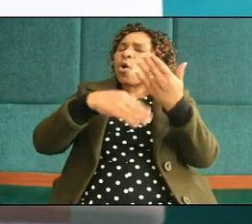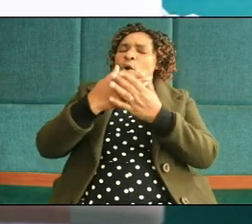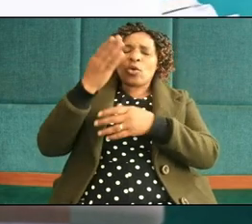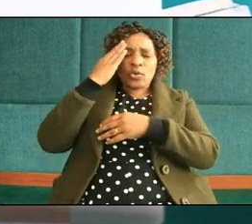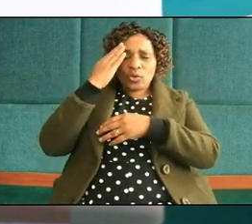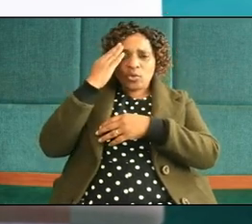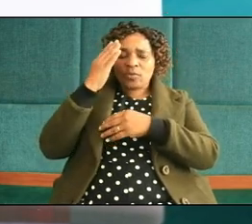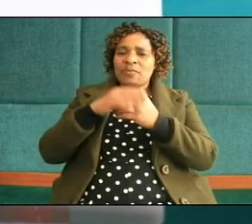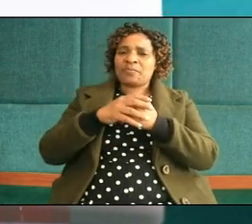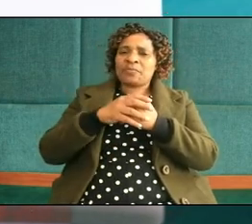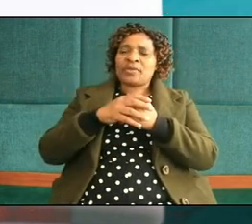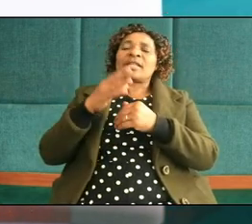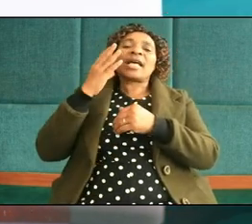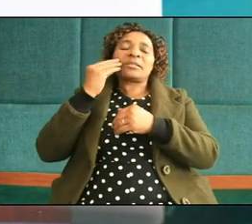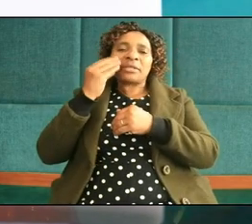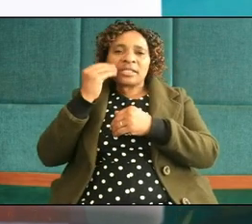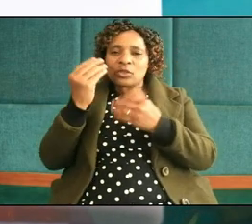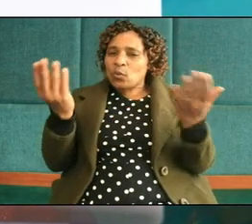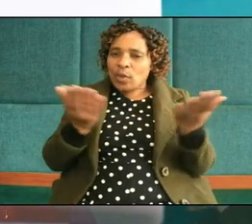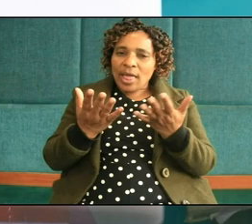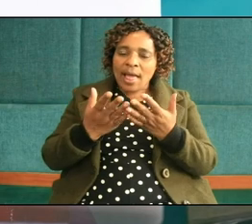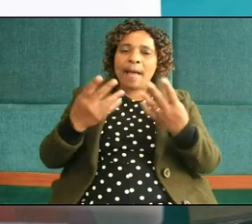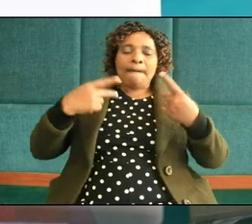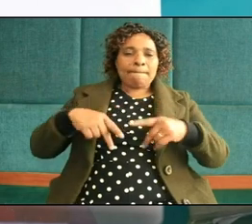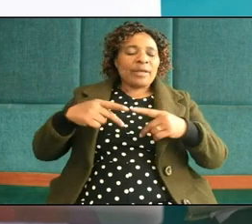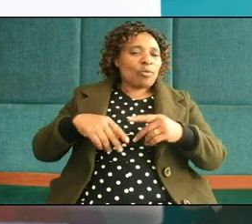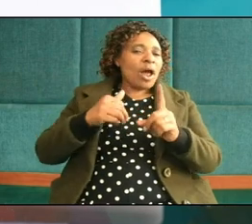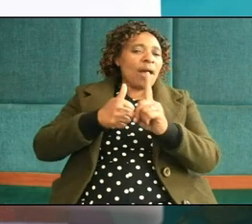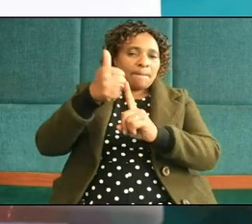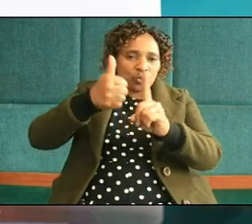experiences where people are abused